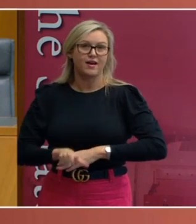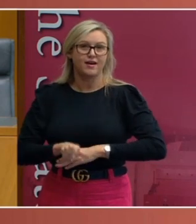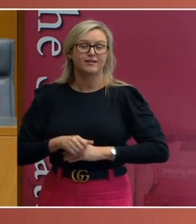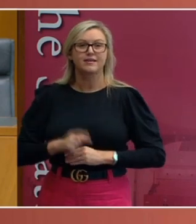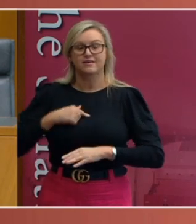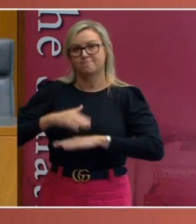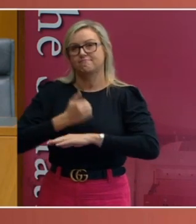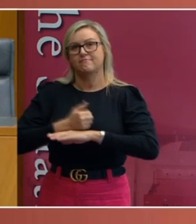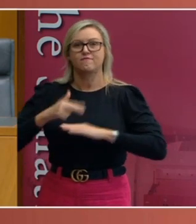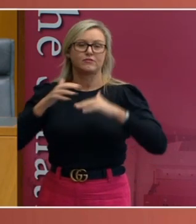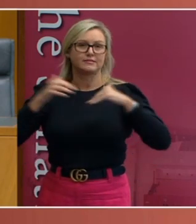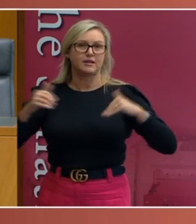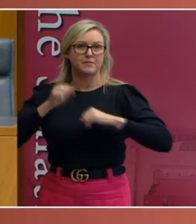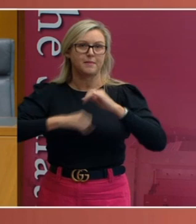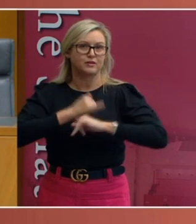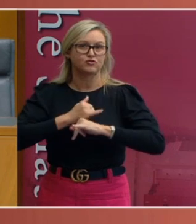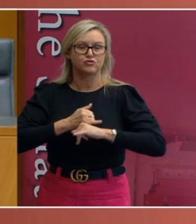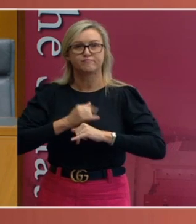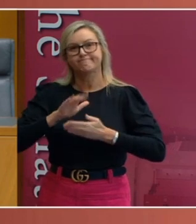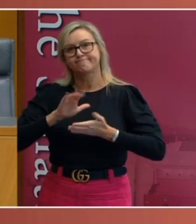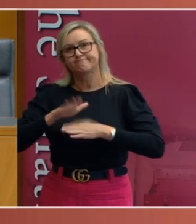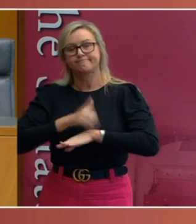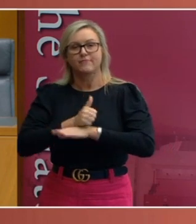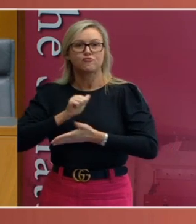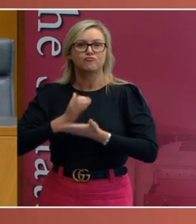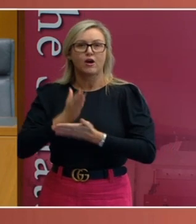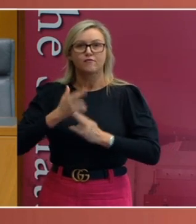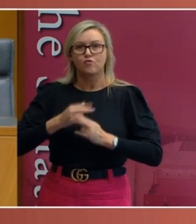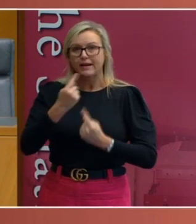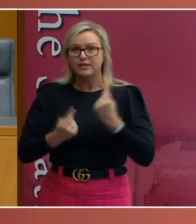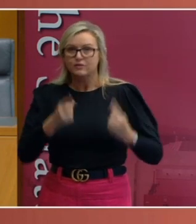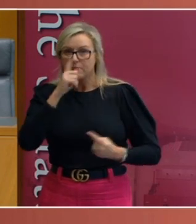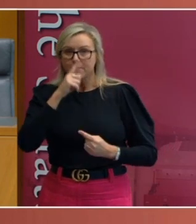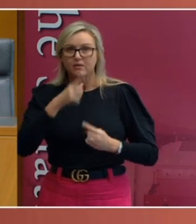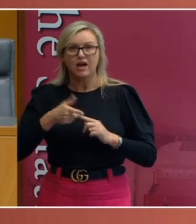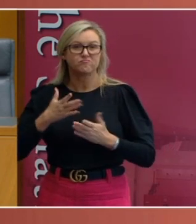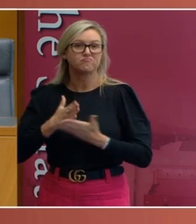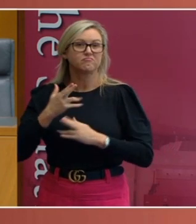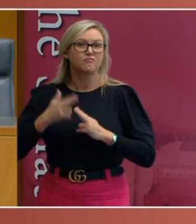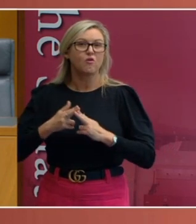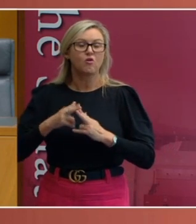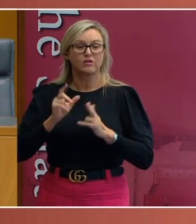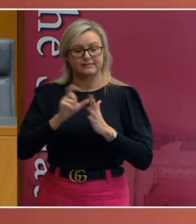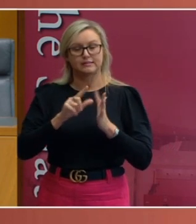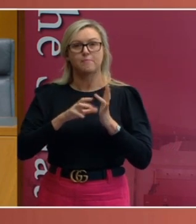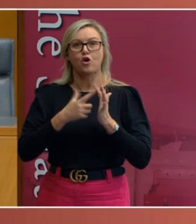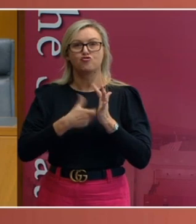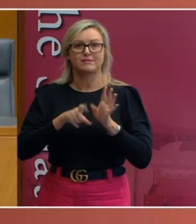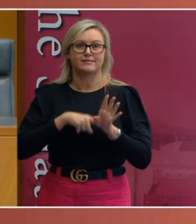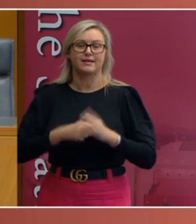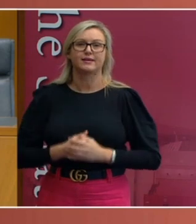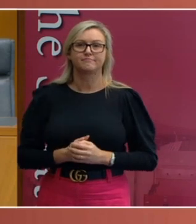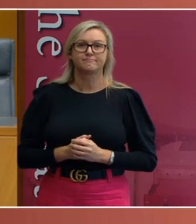institution, the rights of individual Senators and the value of parliamentary democracy. The place of the Senate as the